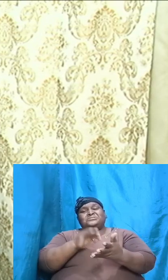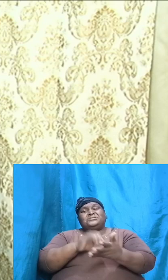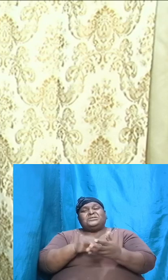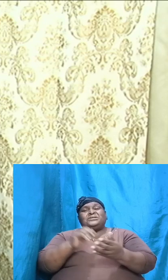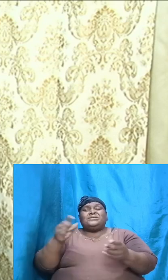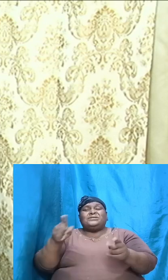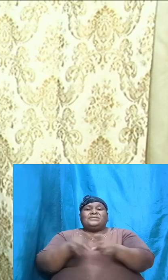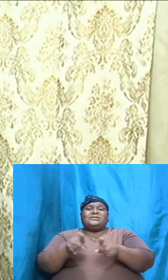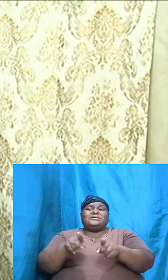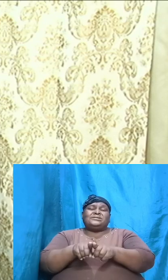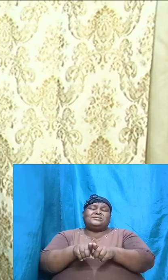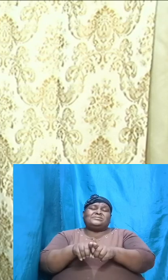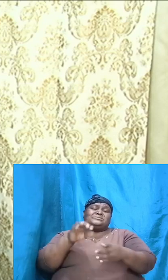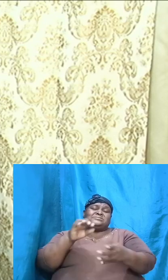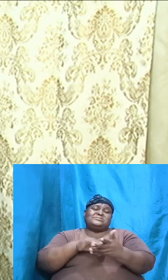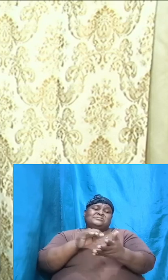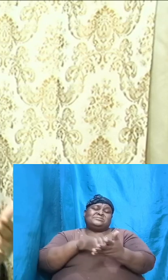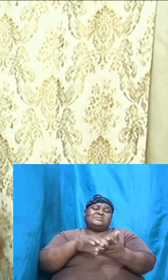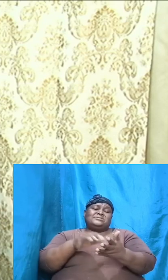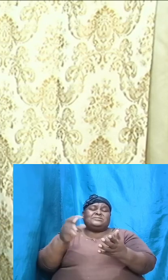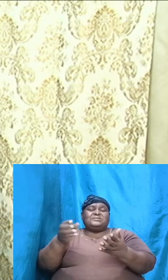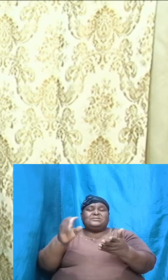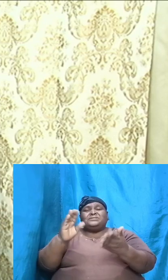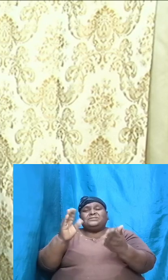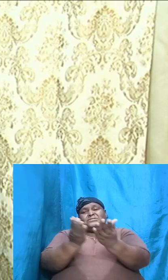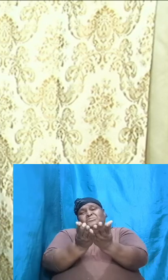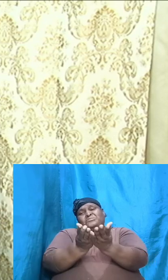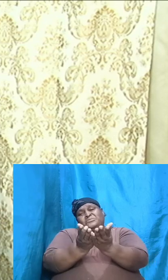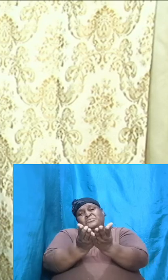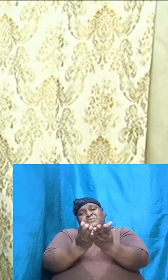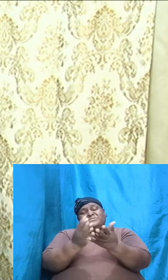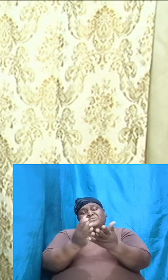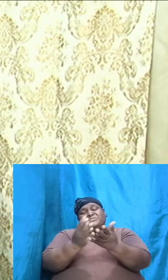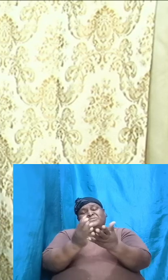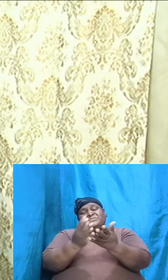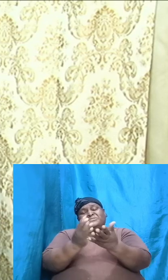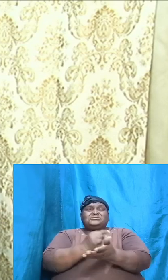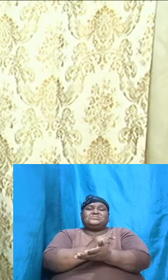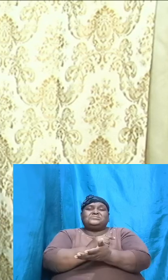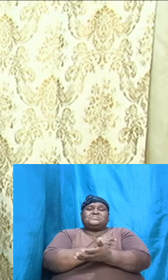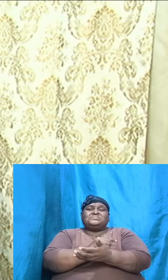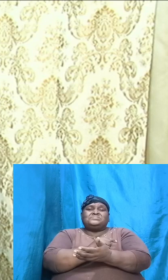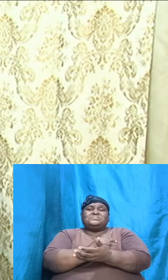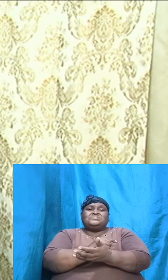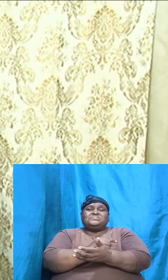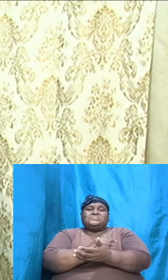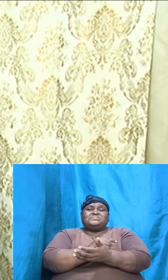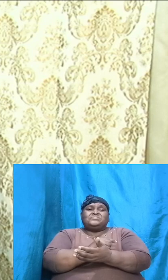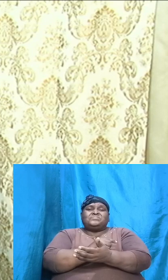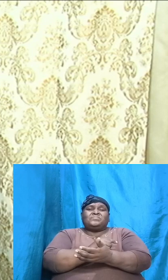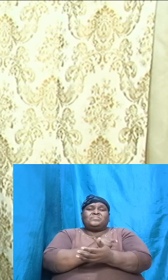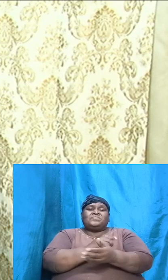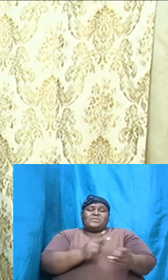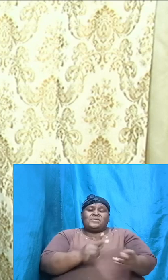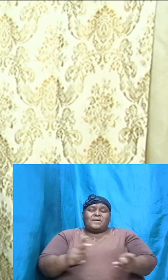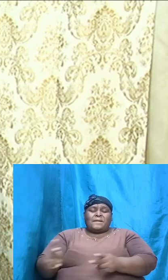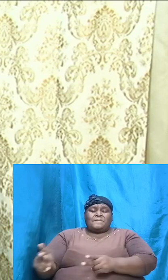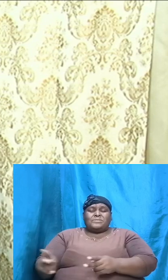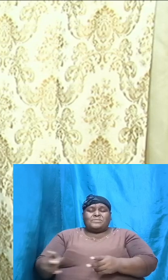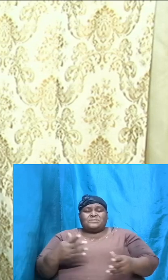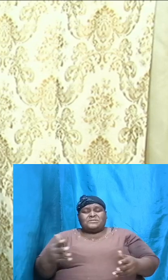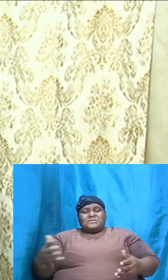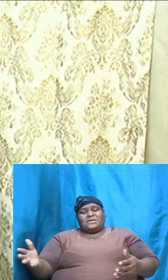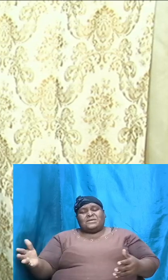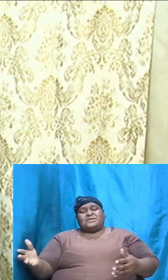Genesis, we just up to this point have been somewhat putting things in a certain